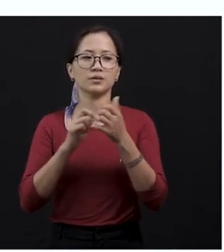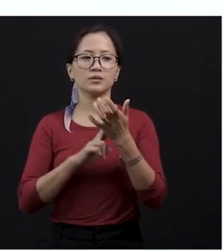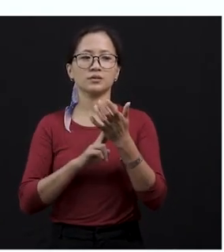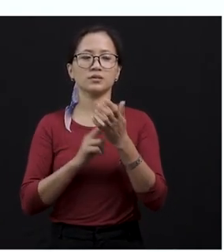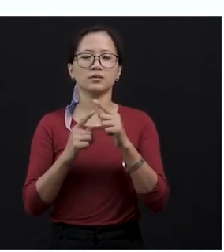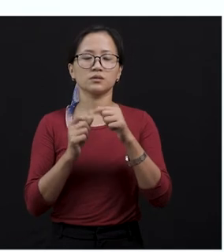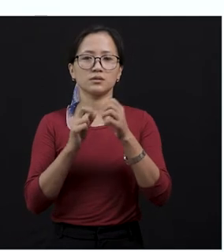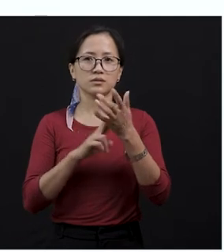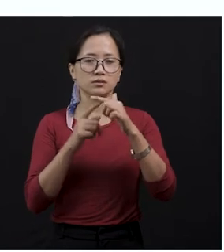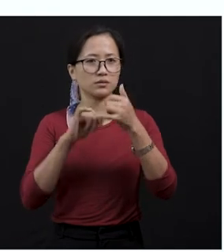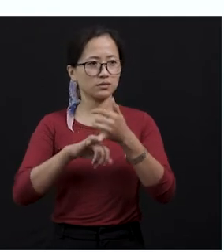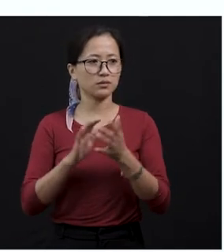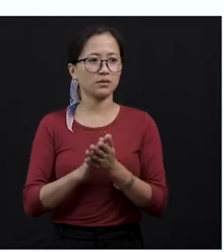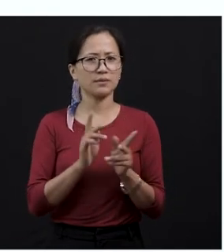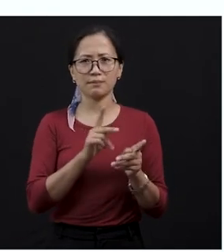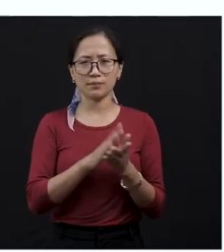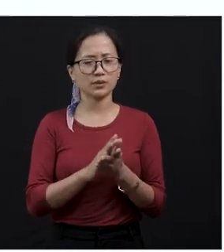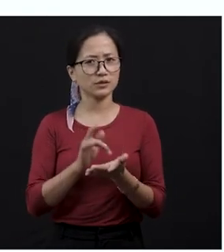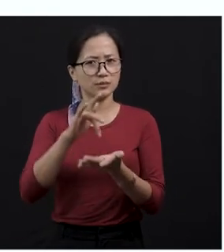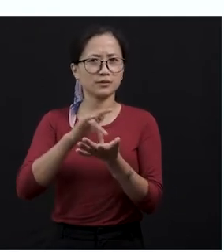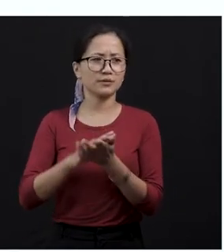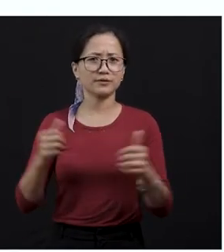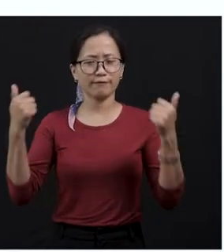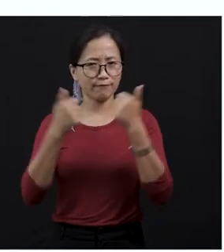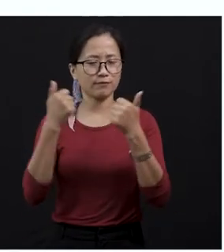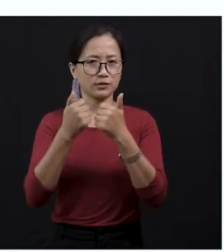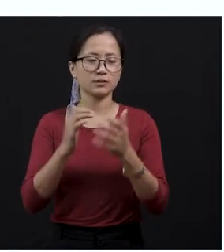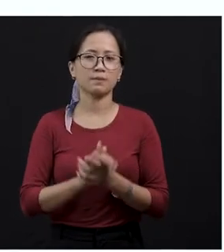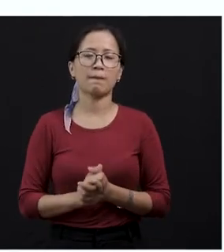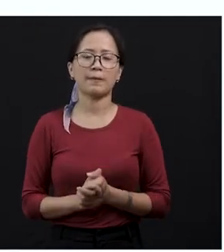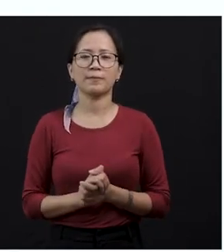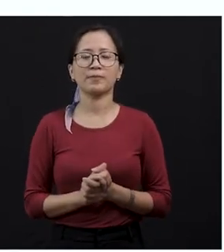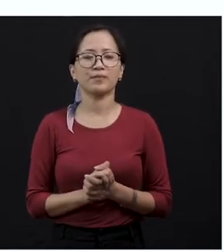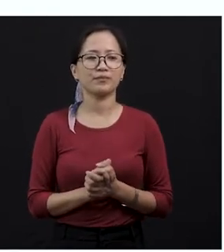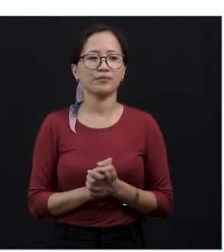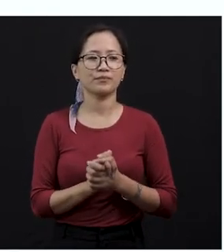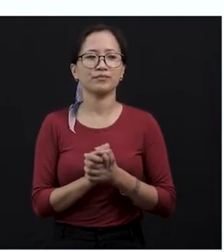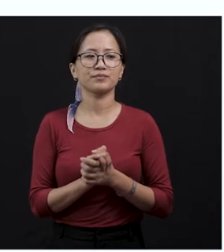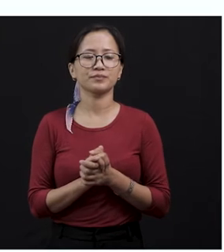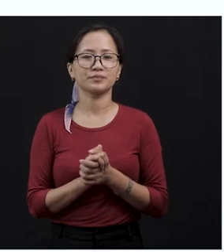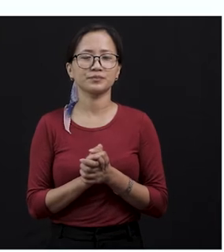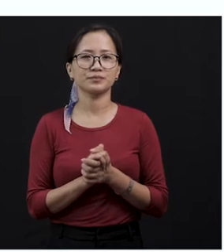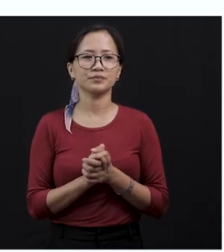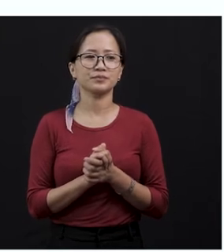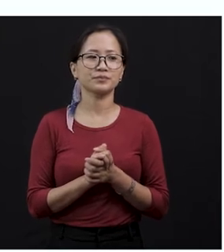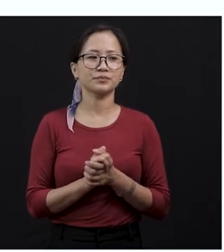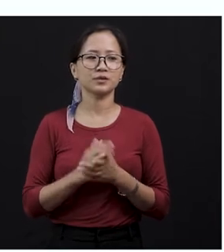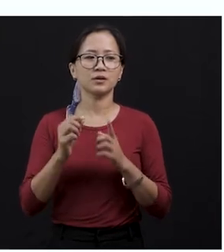Competence, participating in a fight. Competence, participating in a fight.